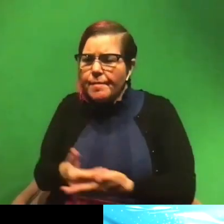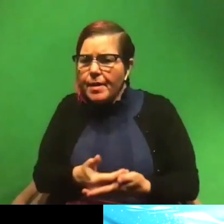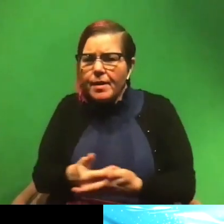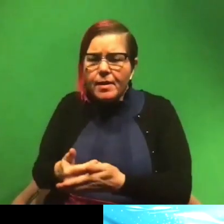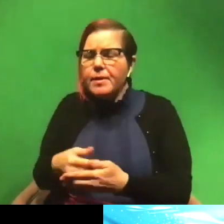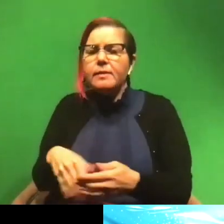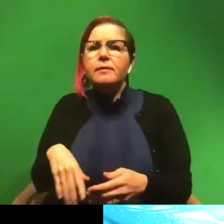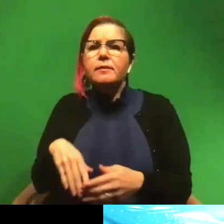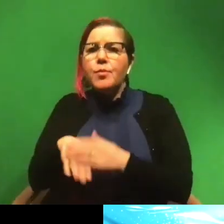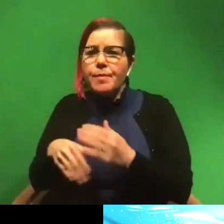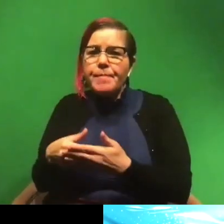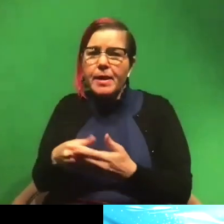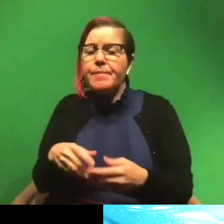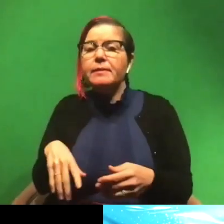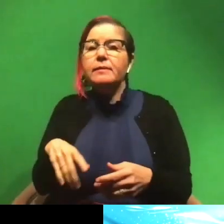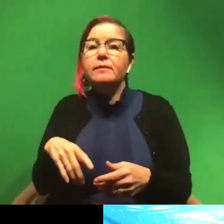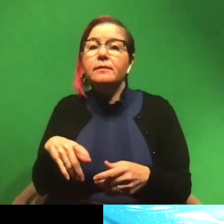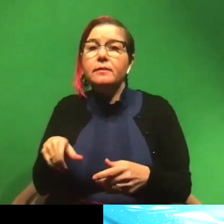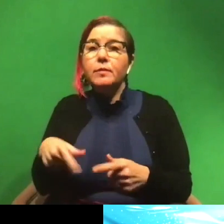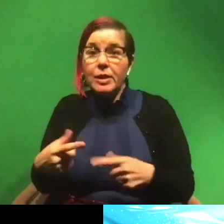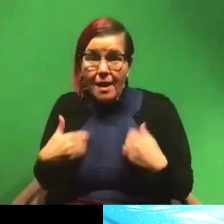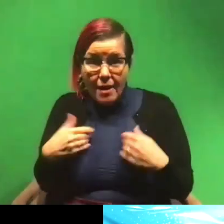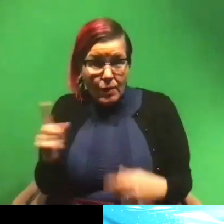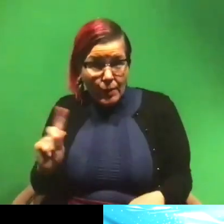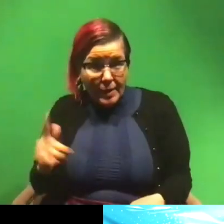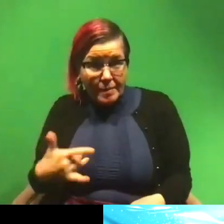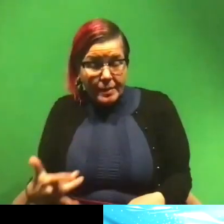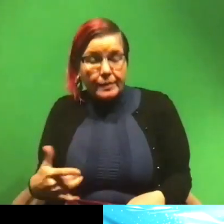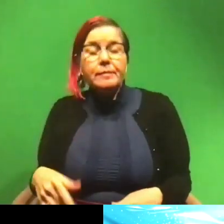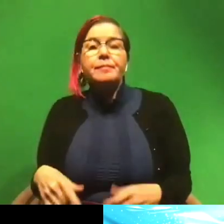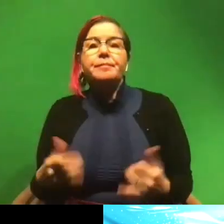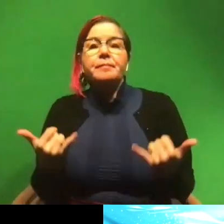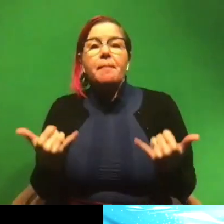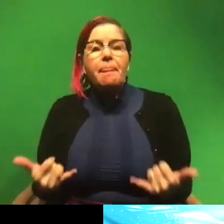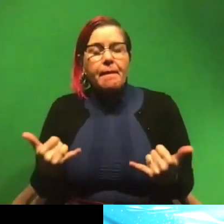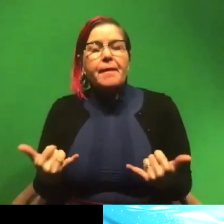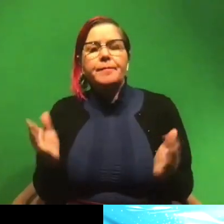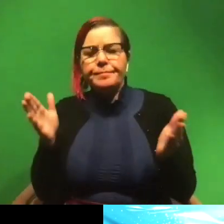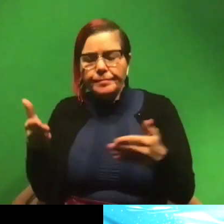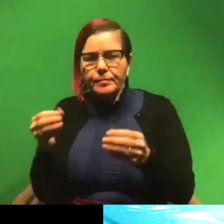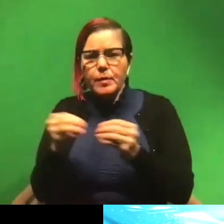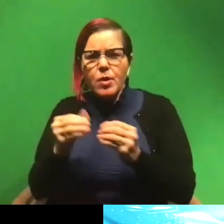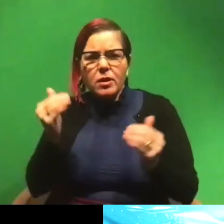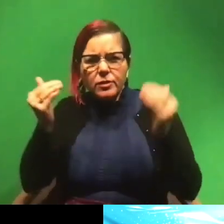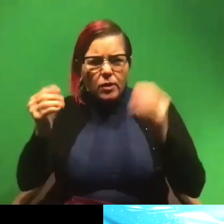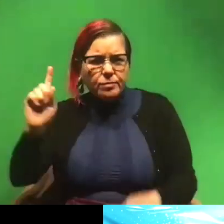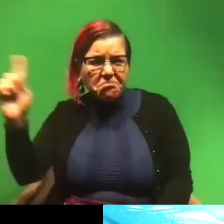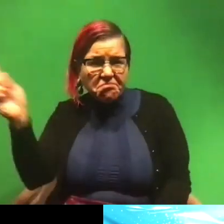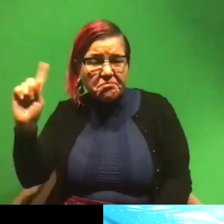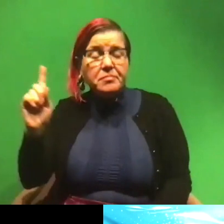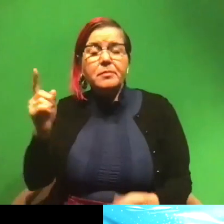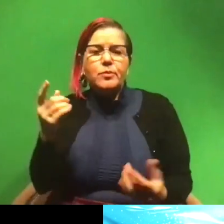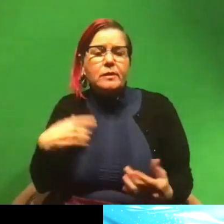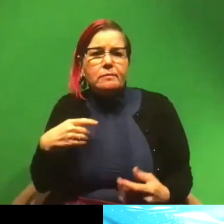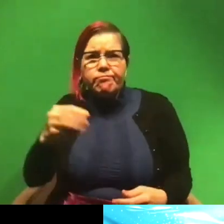born and where they spend their time when they're really young. And now we are focusing more on the adults because we didn't know a lot about